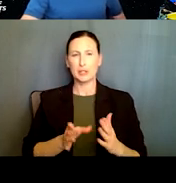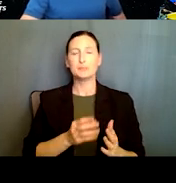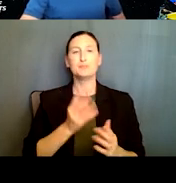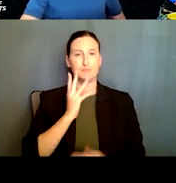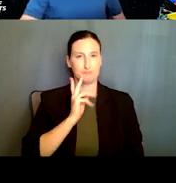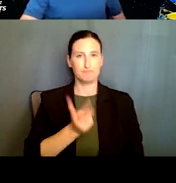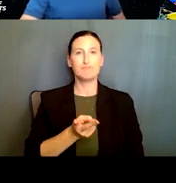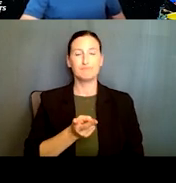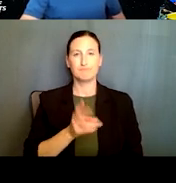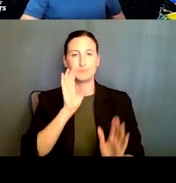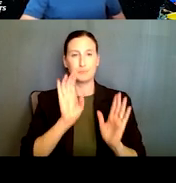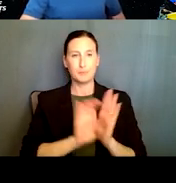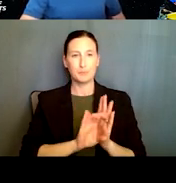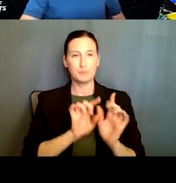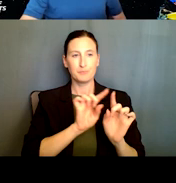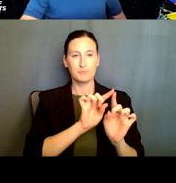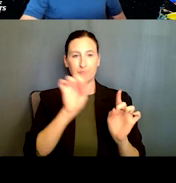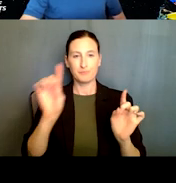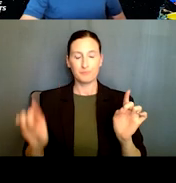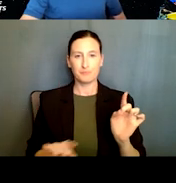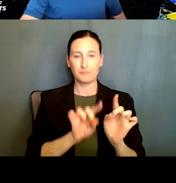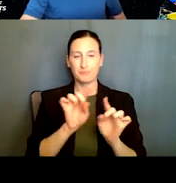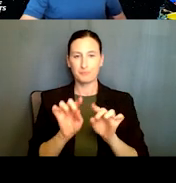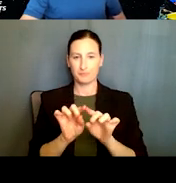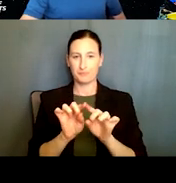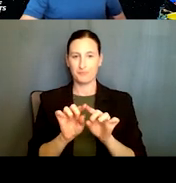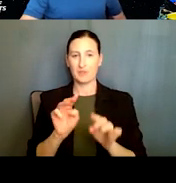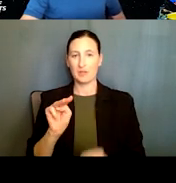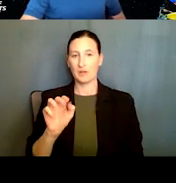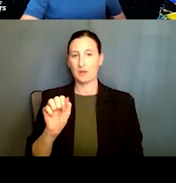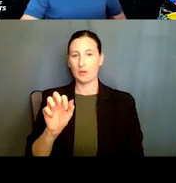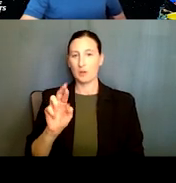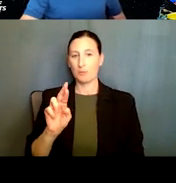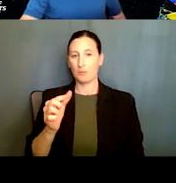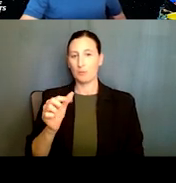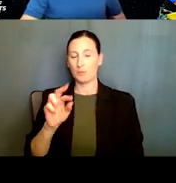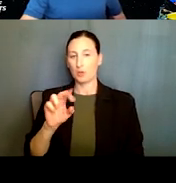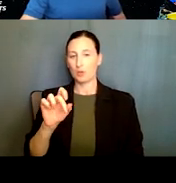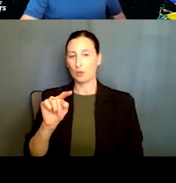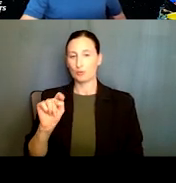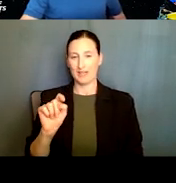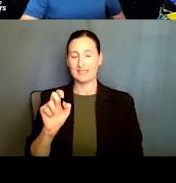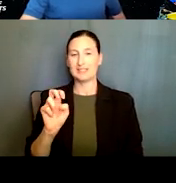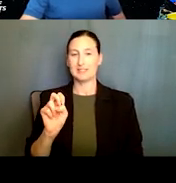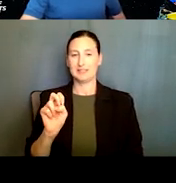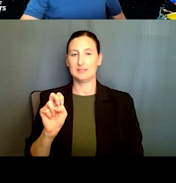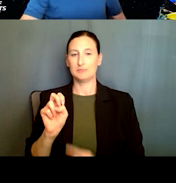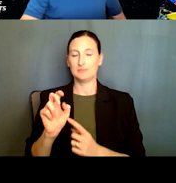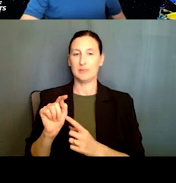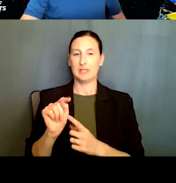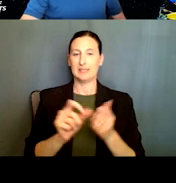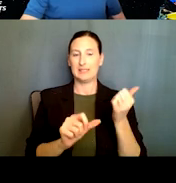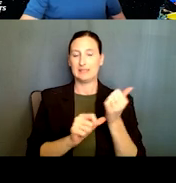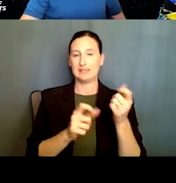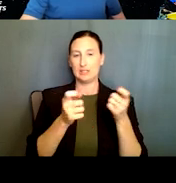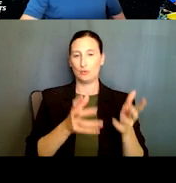Margaret Martinossi, who's the assistant director, and Joy Dipkundu, who's the deputy assistant directors. You also see